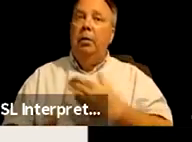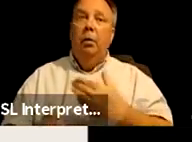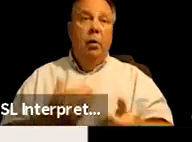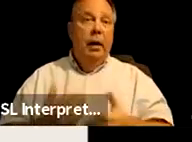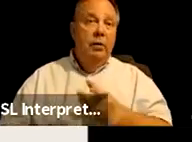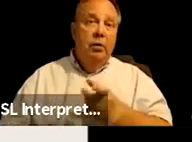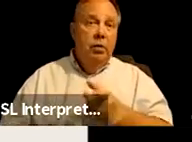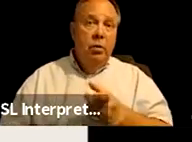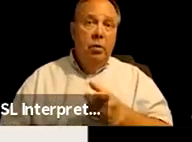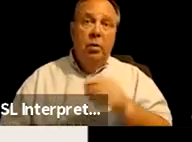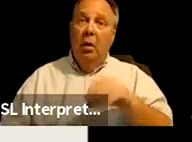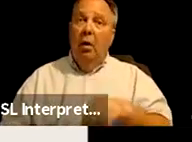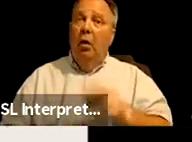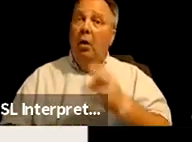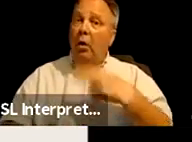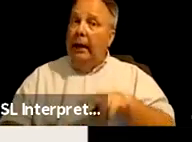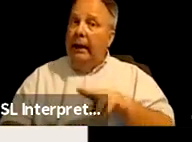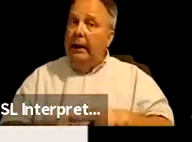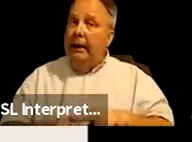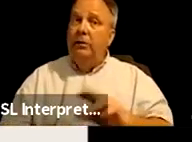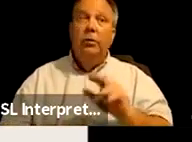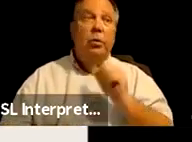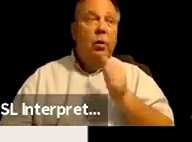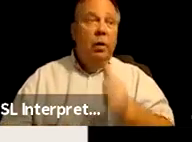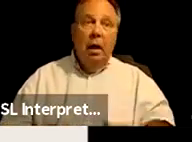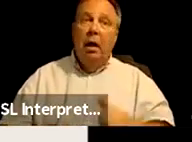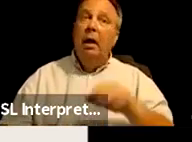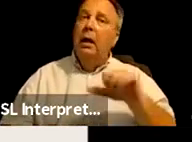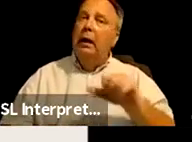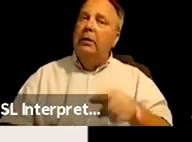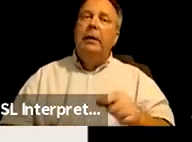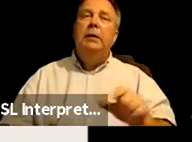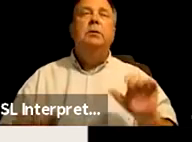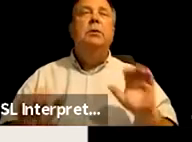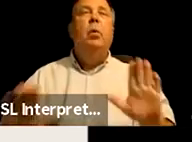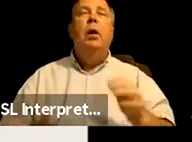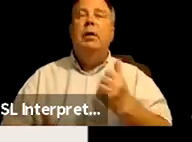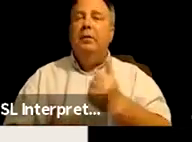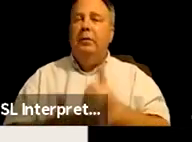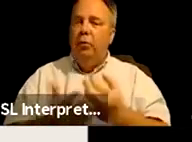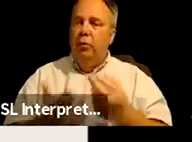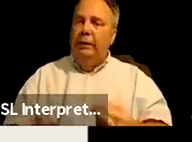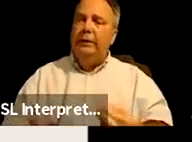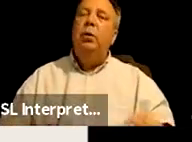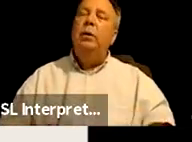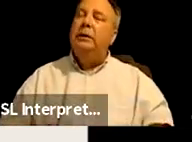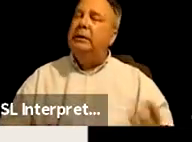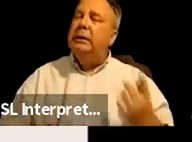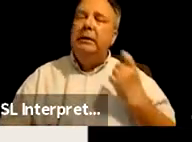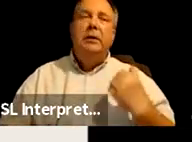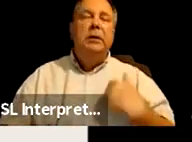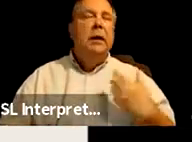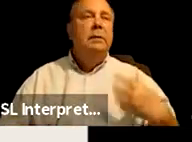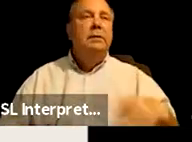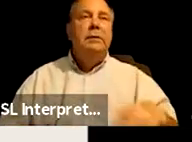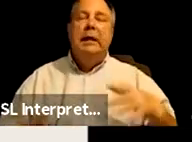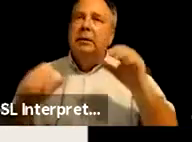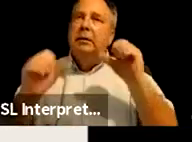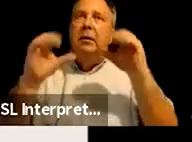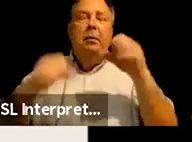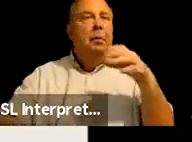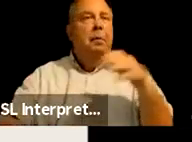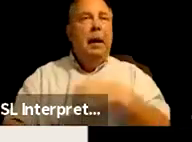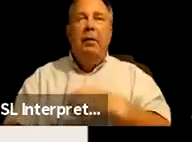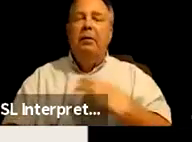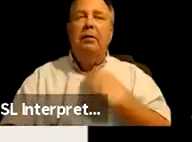are indigenous or not, um, Jen is a wonderful resource, um, just has such an amazingly powerful